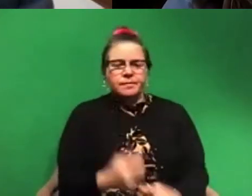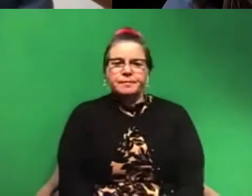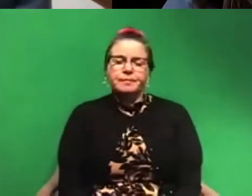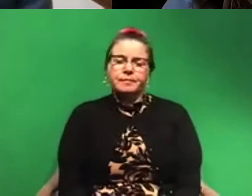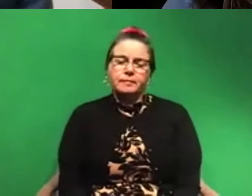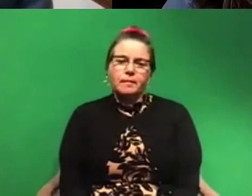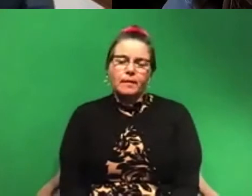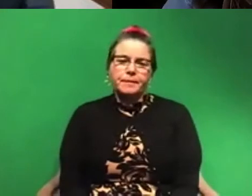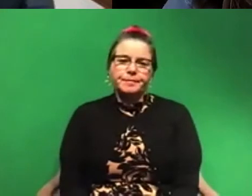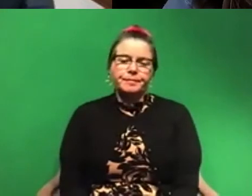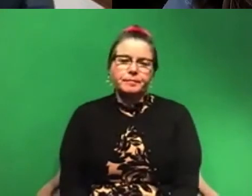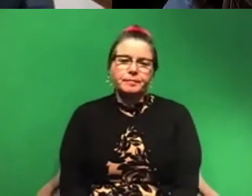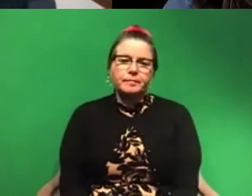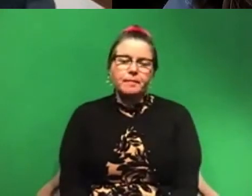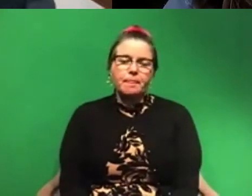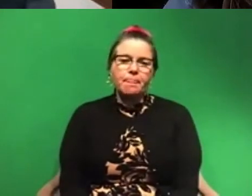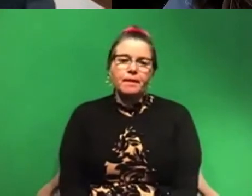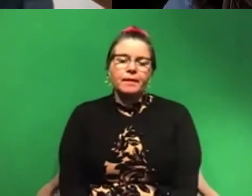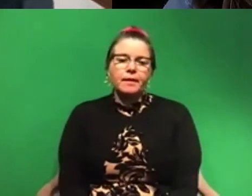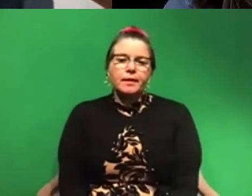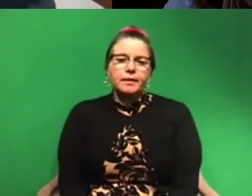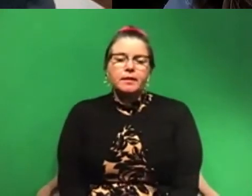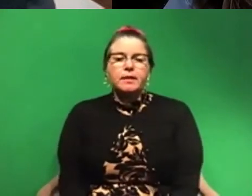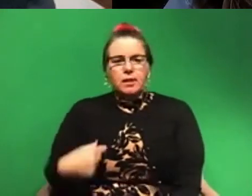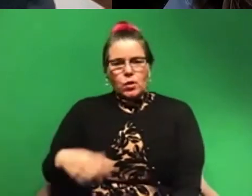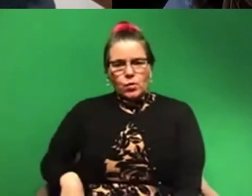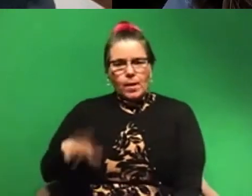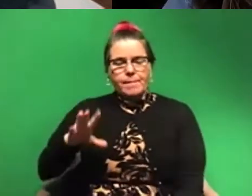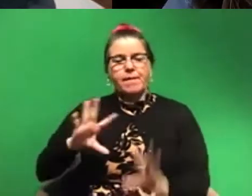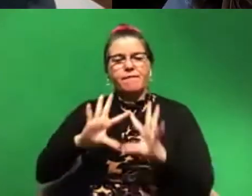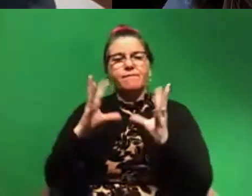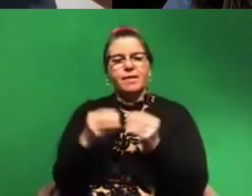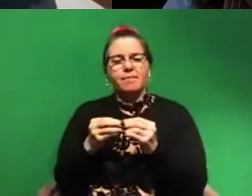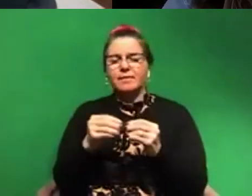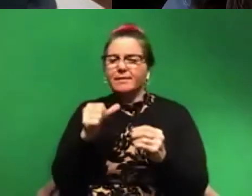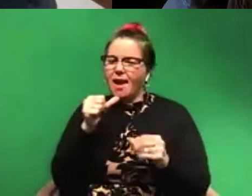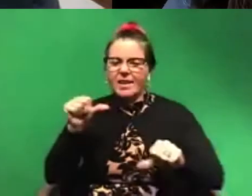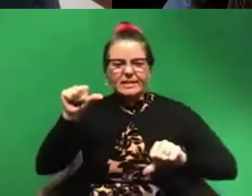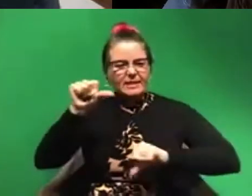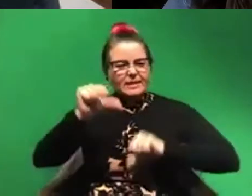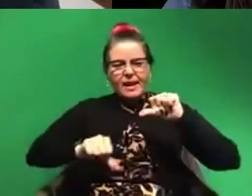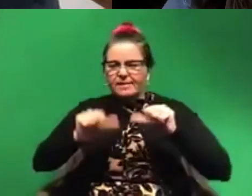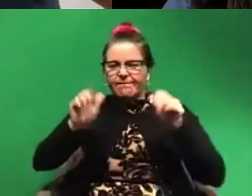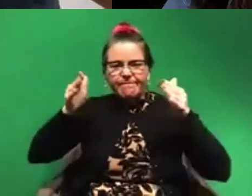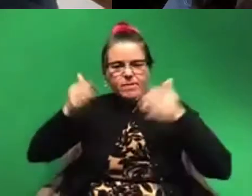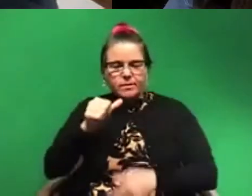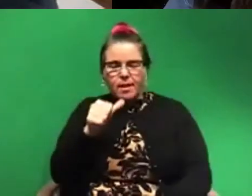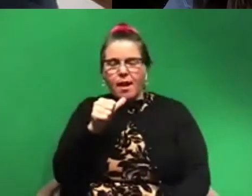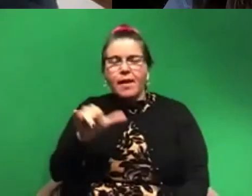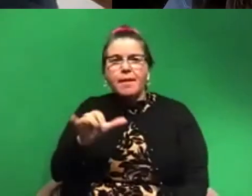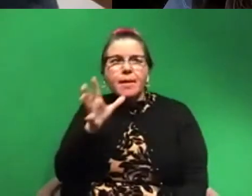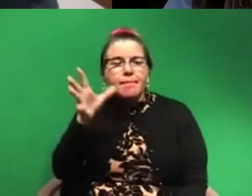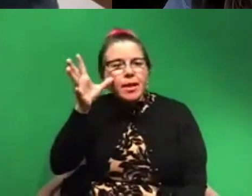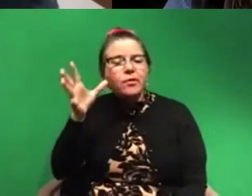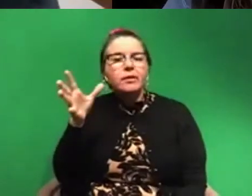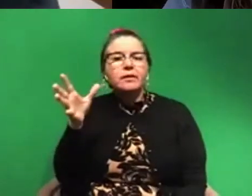So I, I grew up in a family that was not particularly science oriented at all. So it wasn't like, you know, my parents did that, or I was around